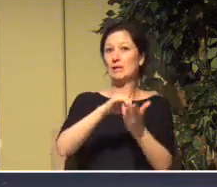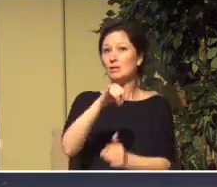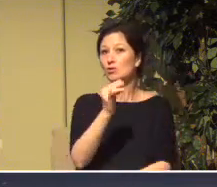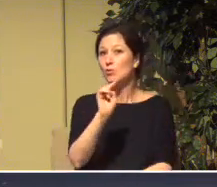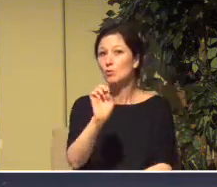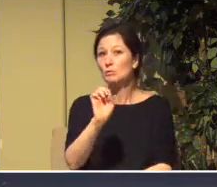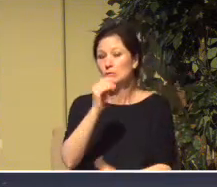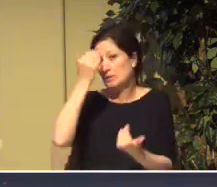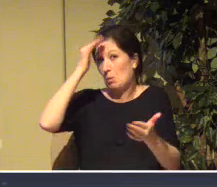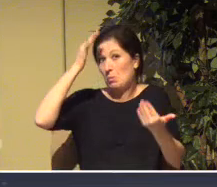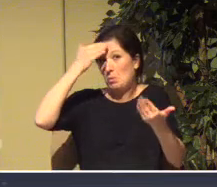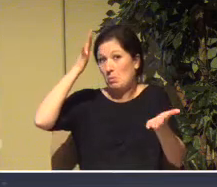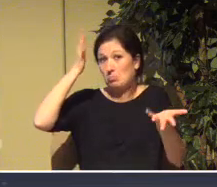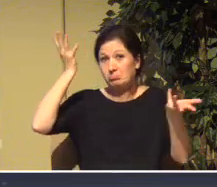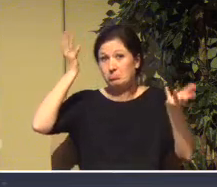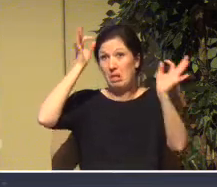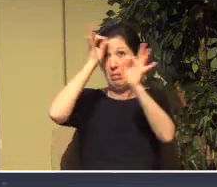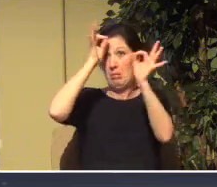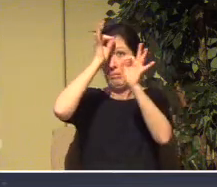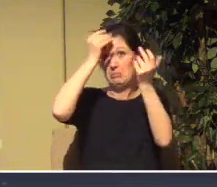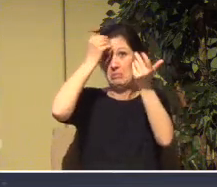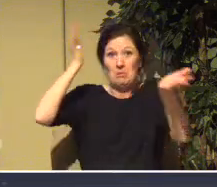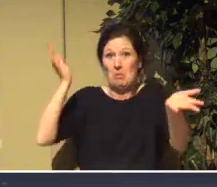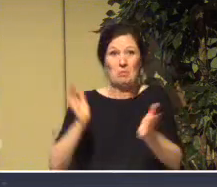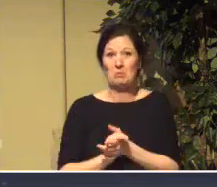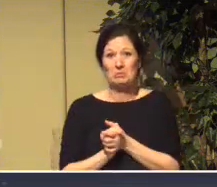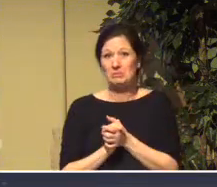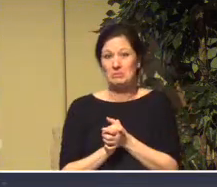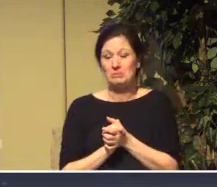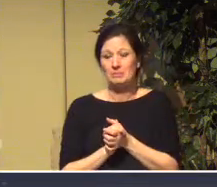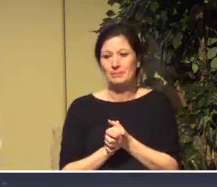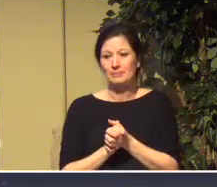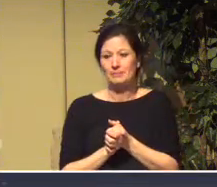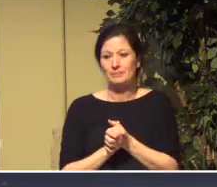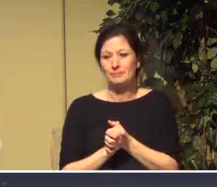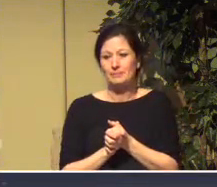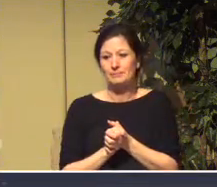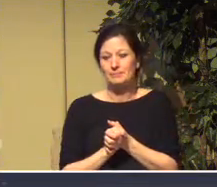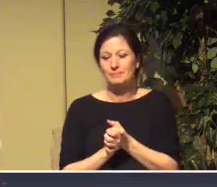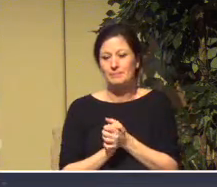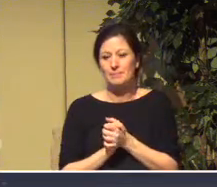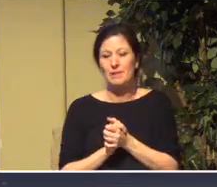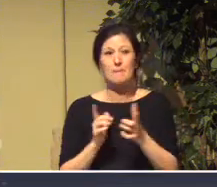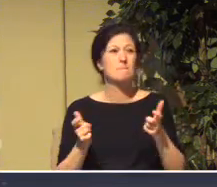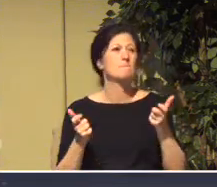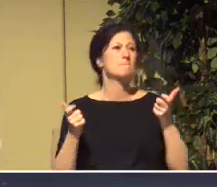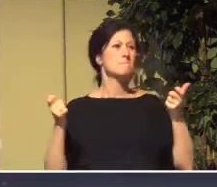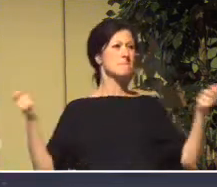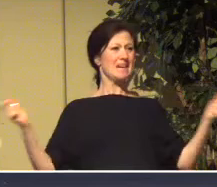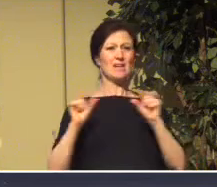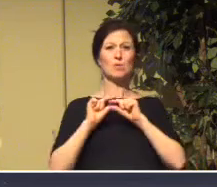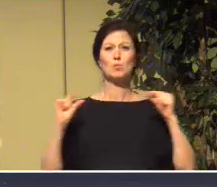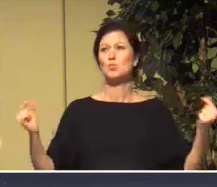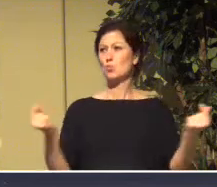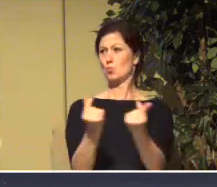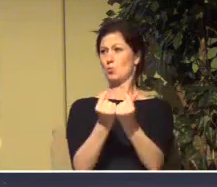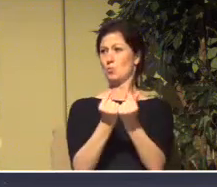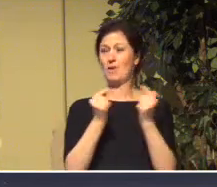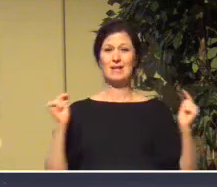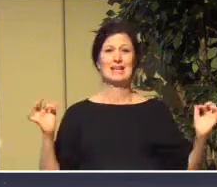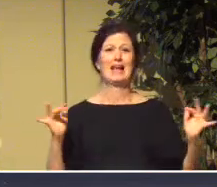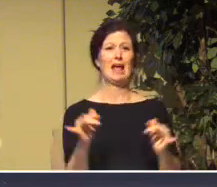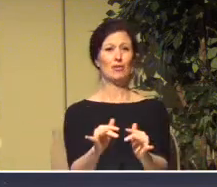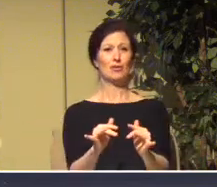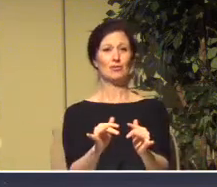school year. We don't know. And large group gatherings like our worship services